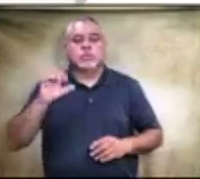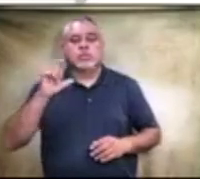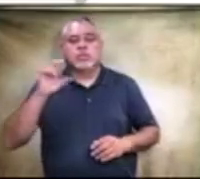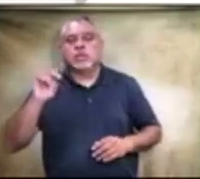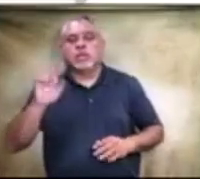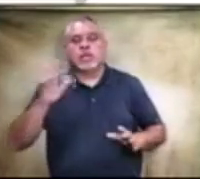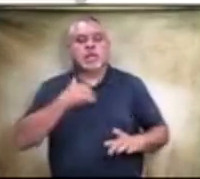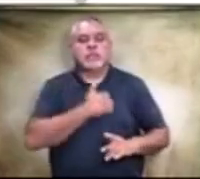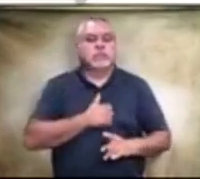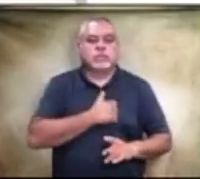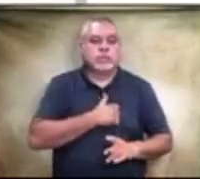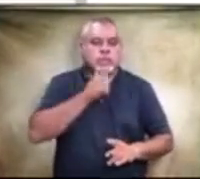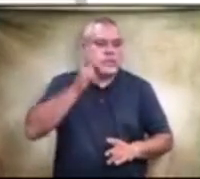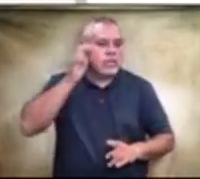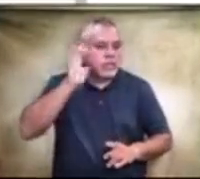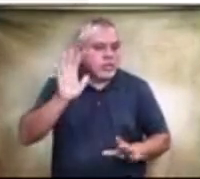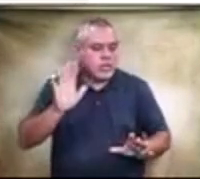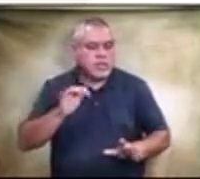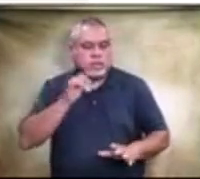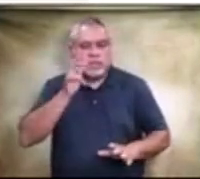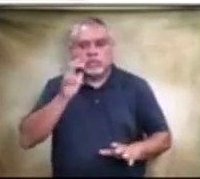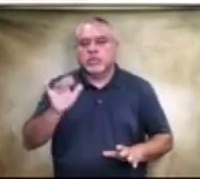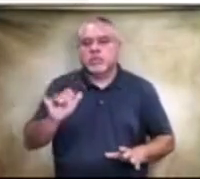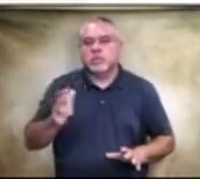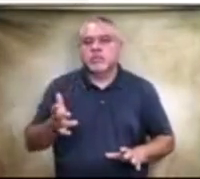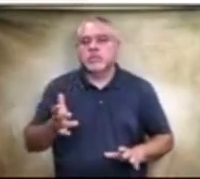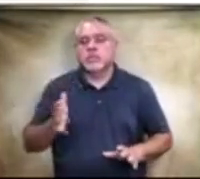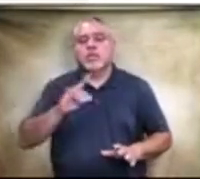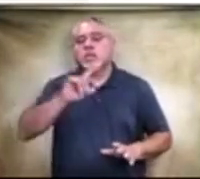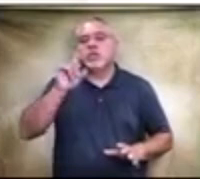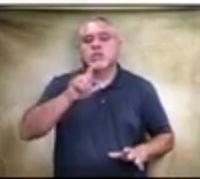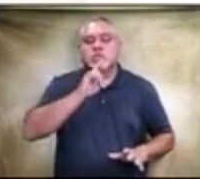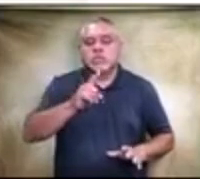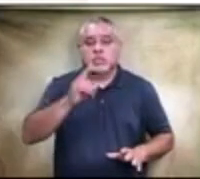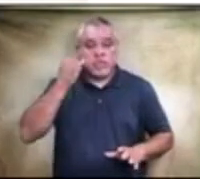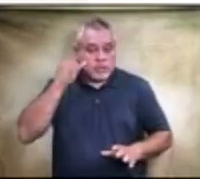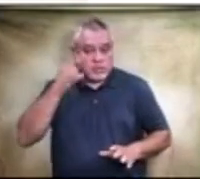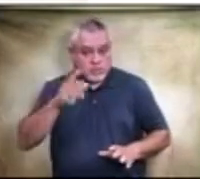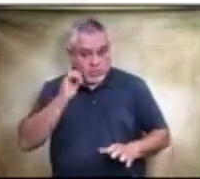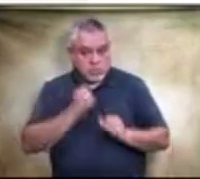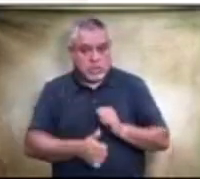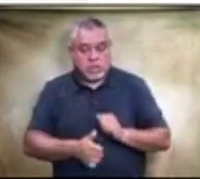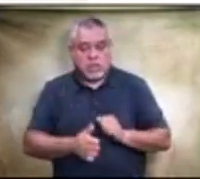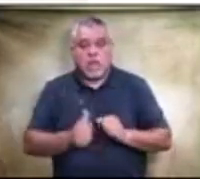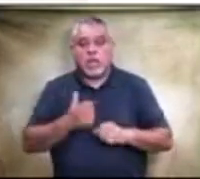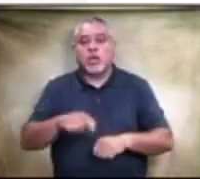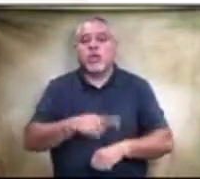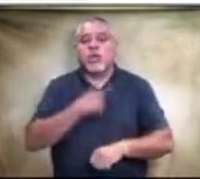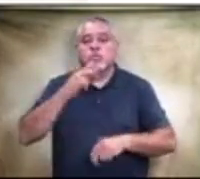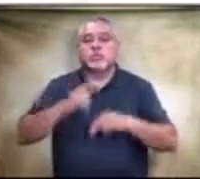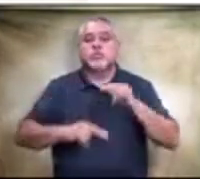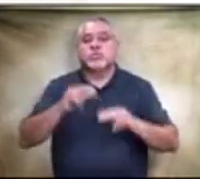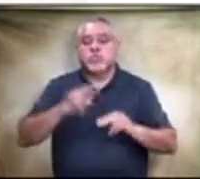sorry i didn't hear anything i do too okay my question would be if this was to pass how long would the construction be how